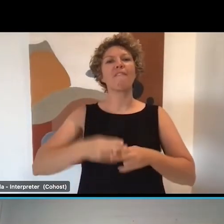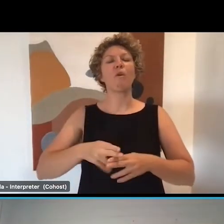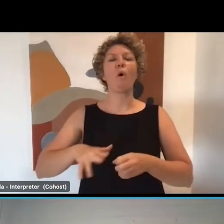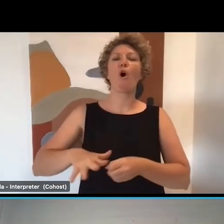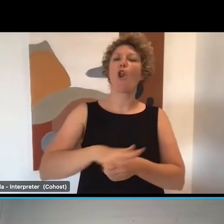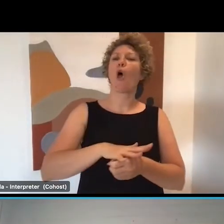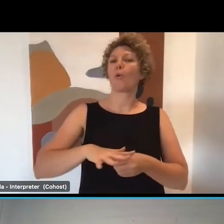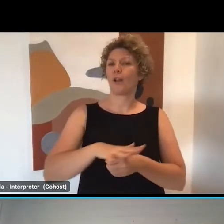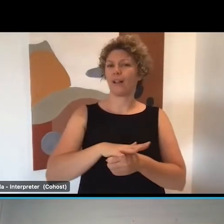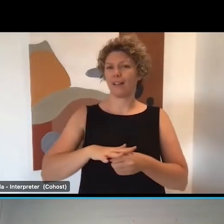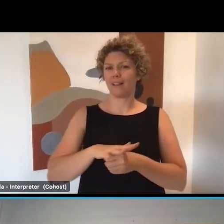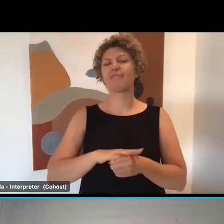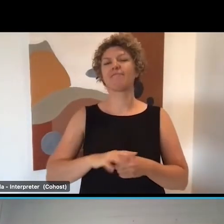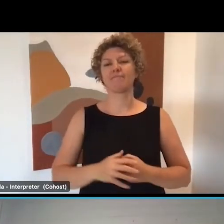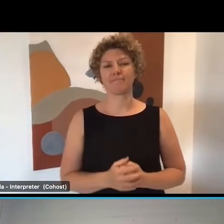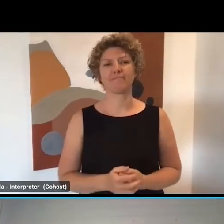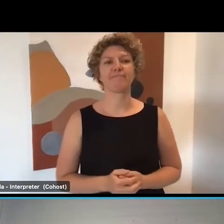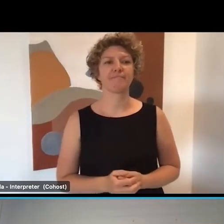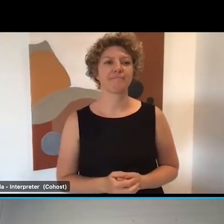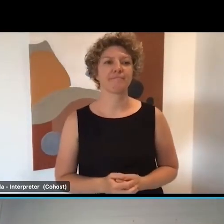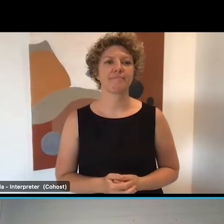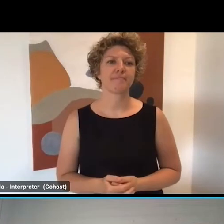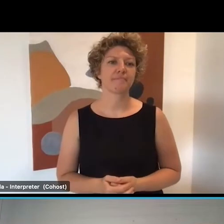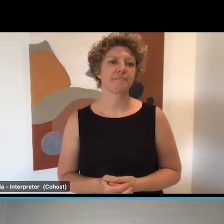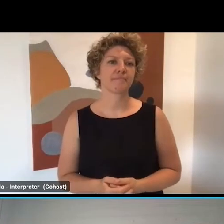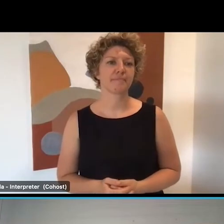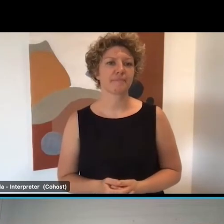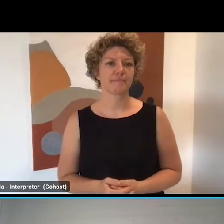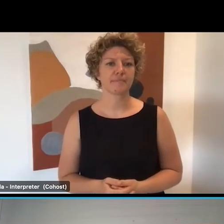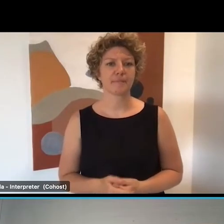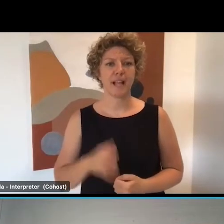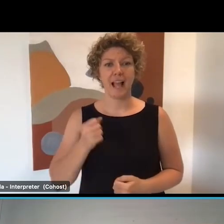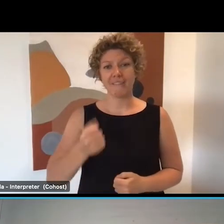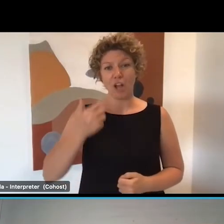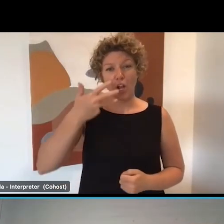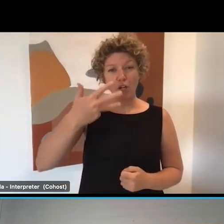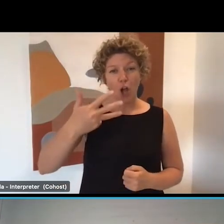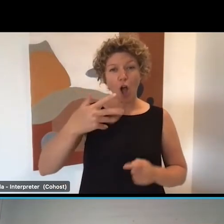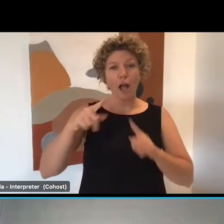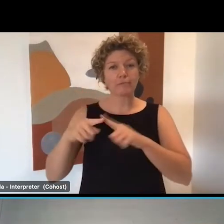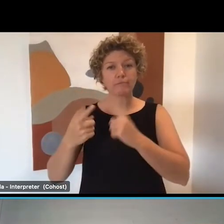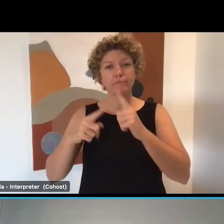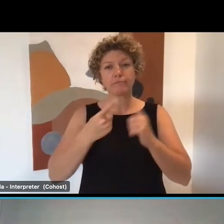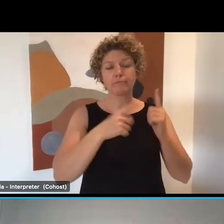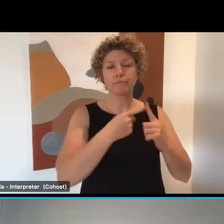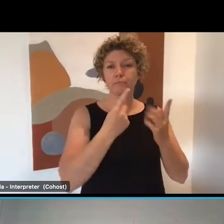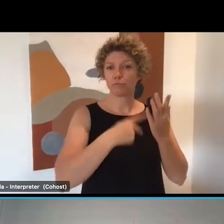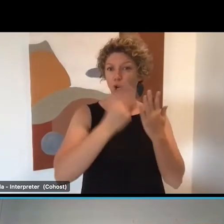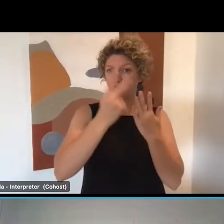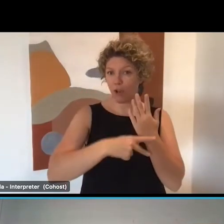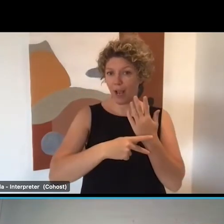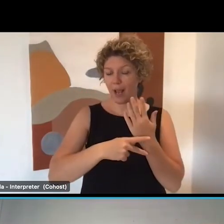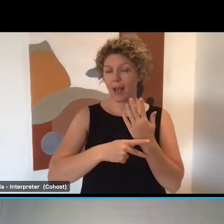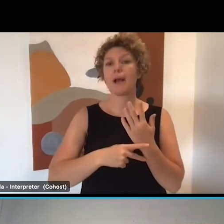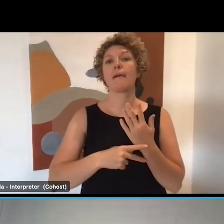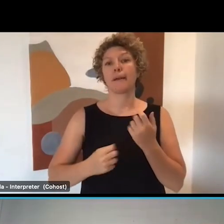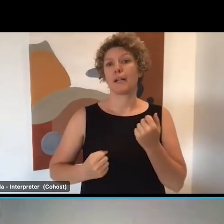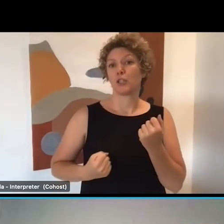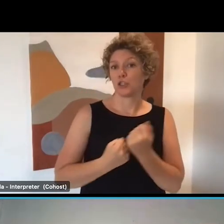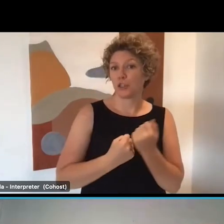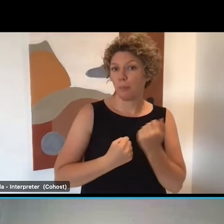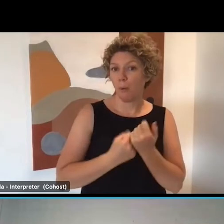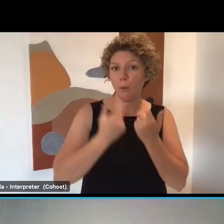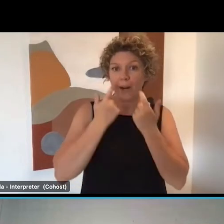funded project in Northwest country. So far, it's run nine programs across three cities, with the care and support sector a key